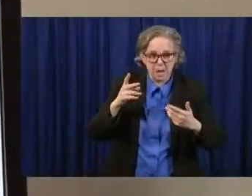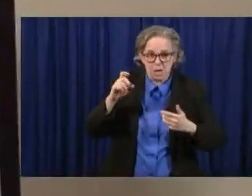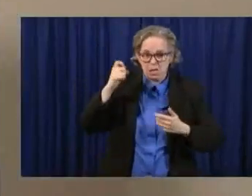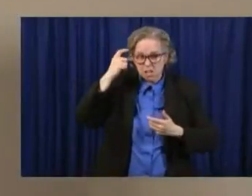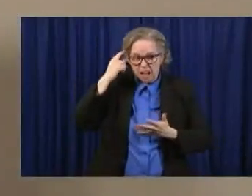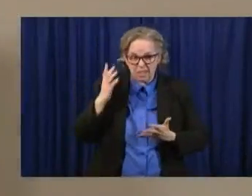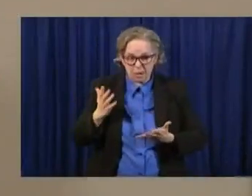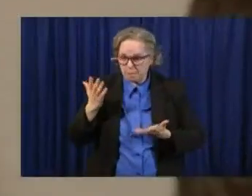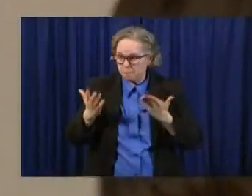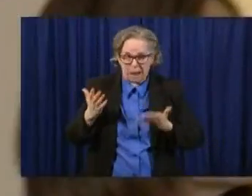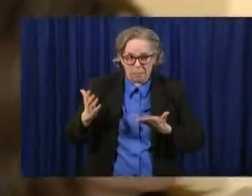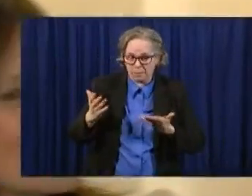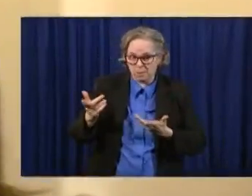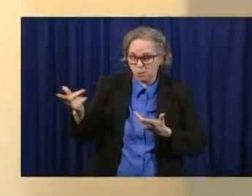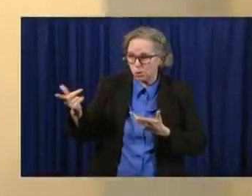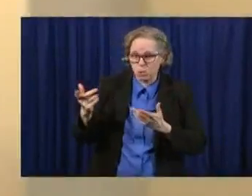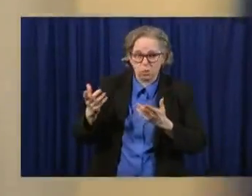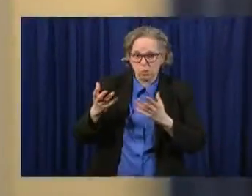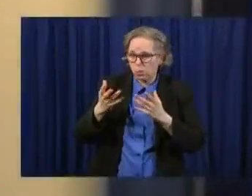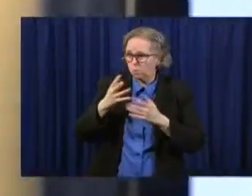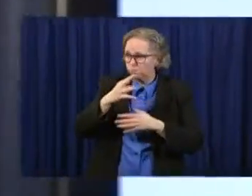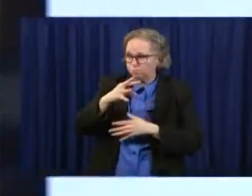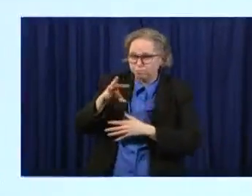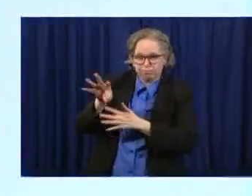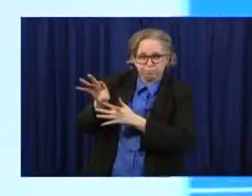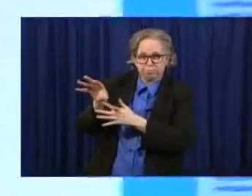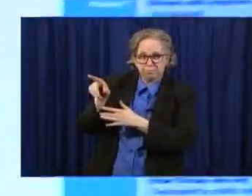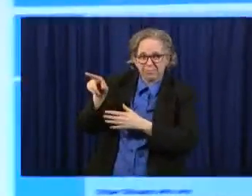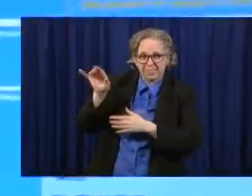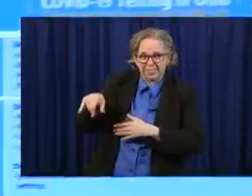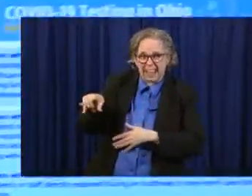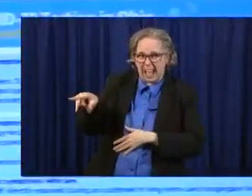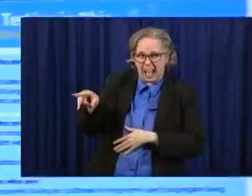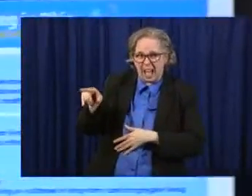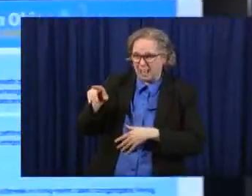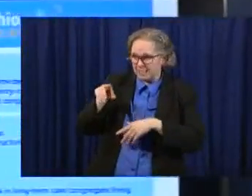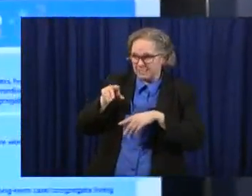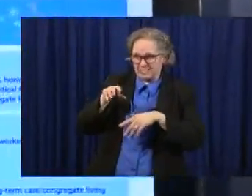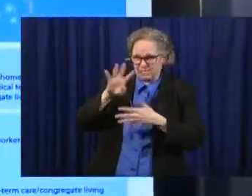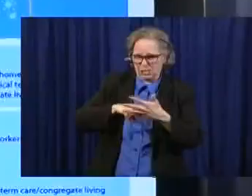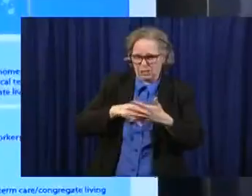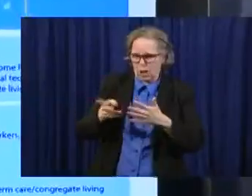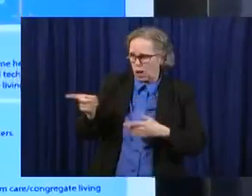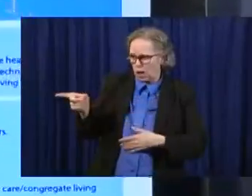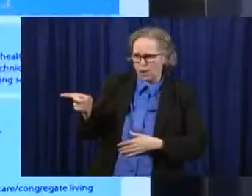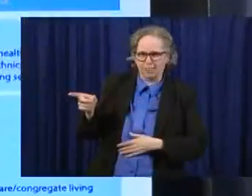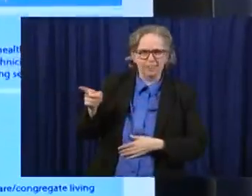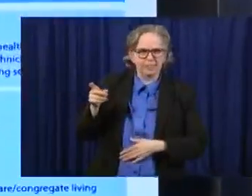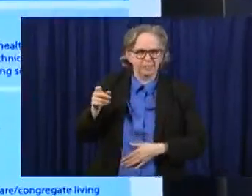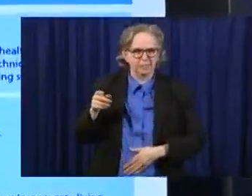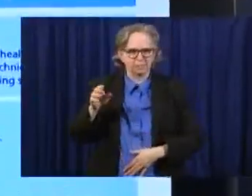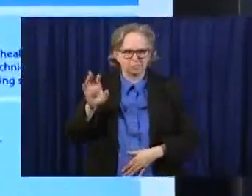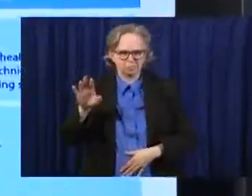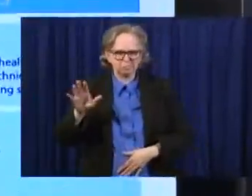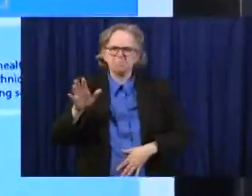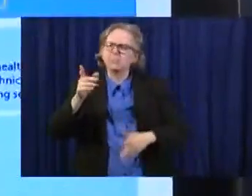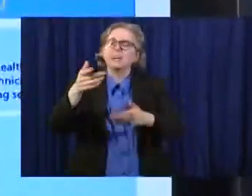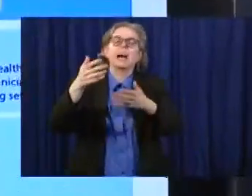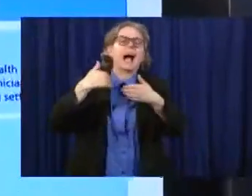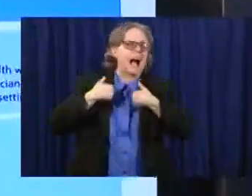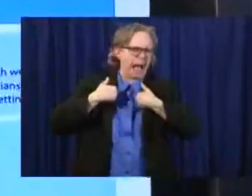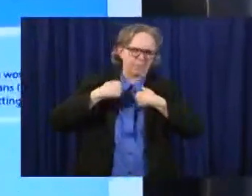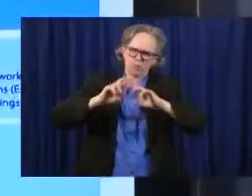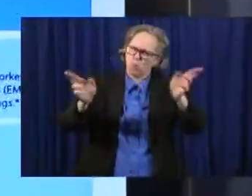for our camera to focus on the bigger screen. I would agree with this. And you can find all of this, again, on our website. But,